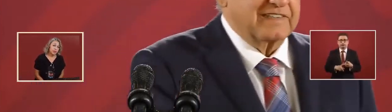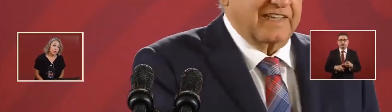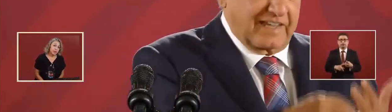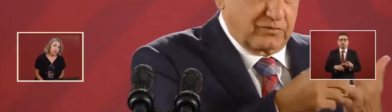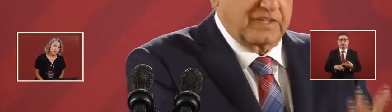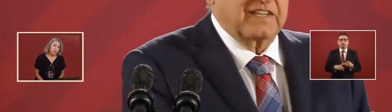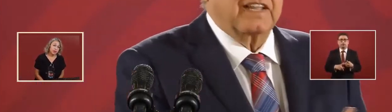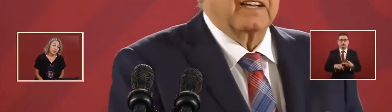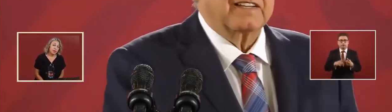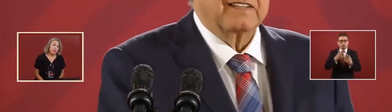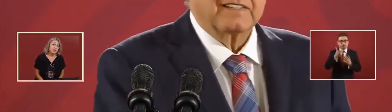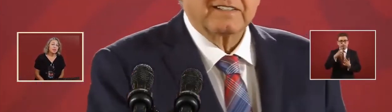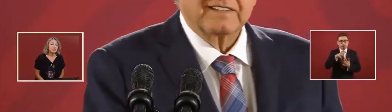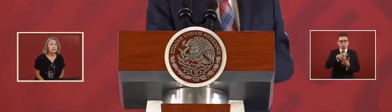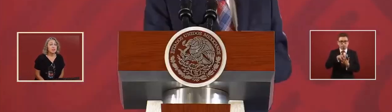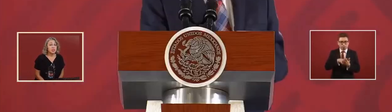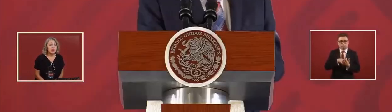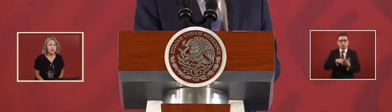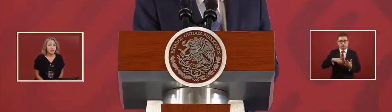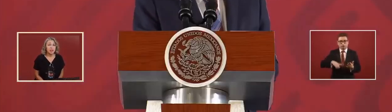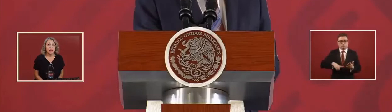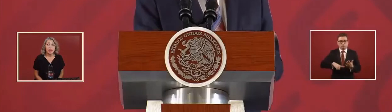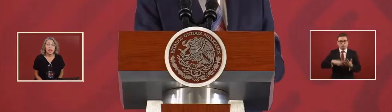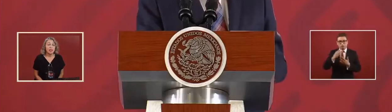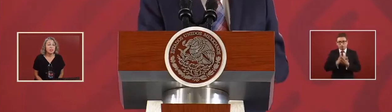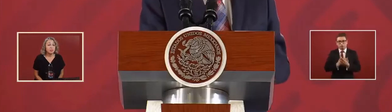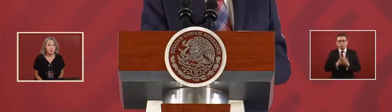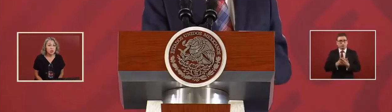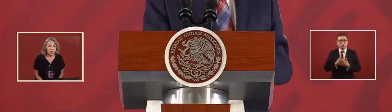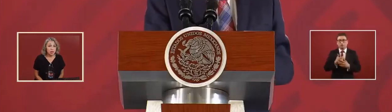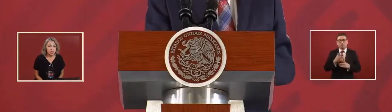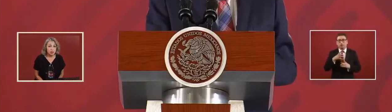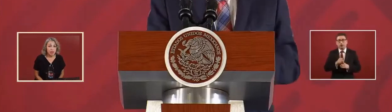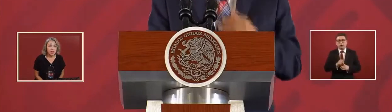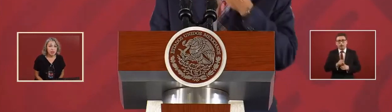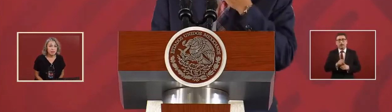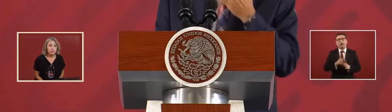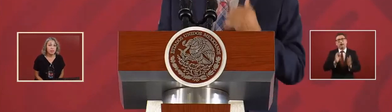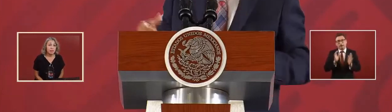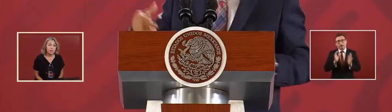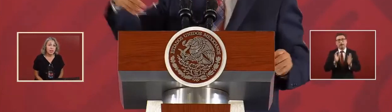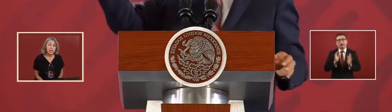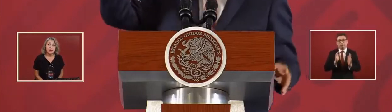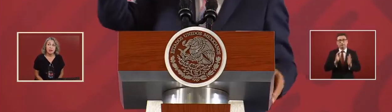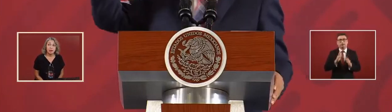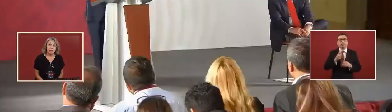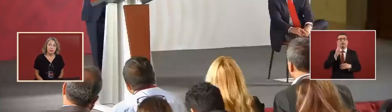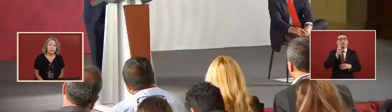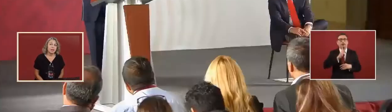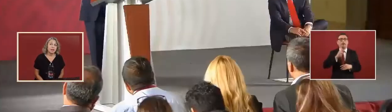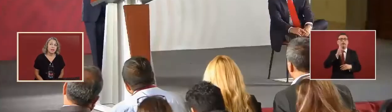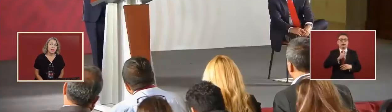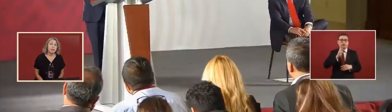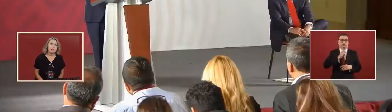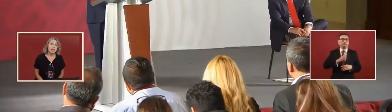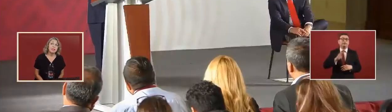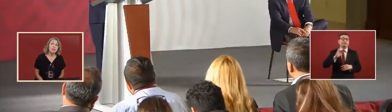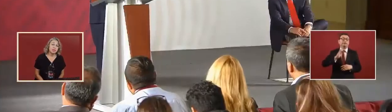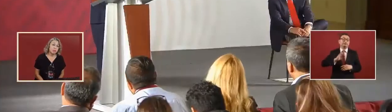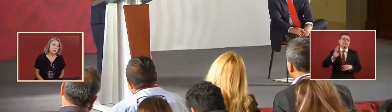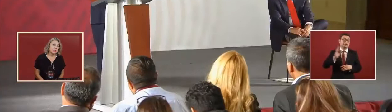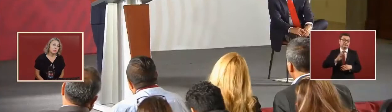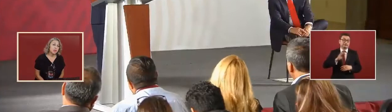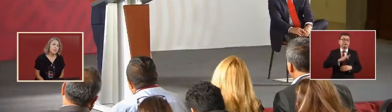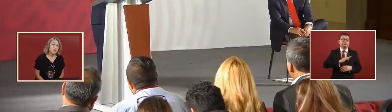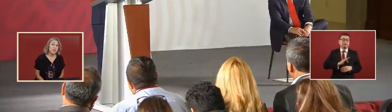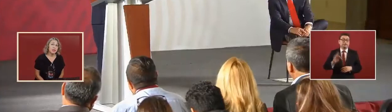austerity. And there was not enough then. Then there's a possibility that